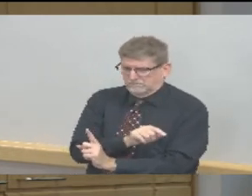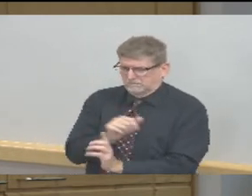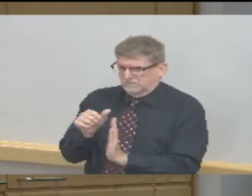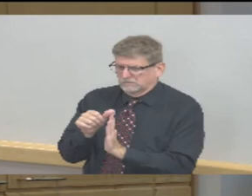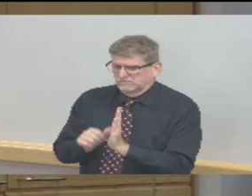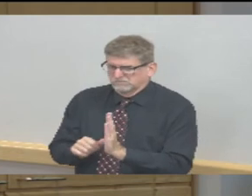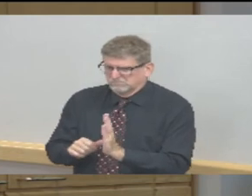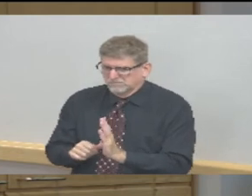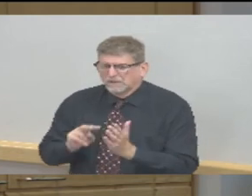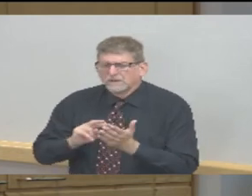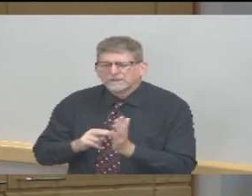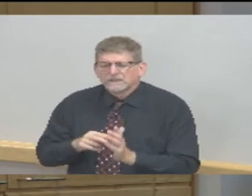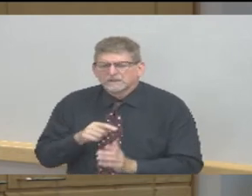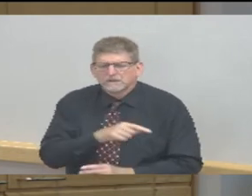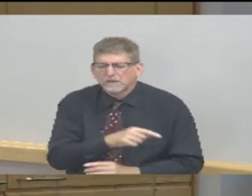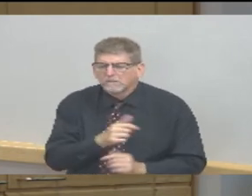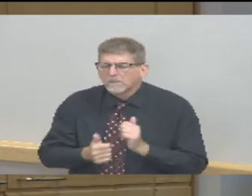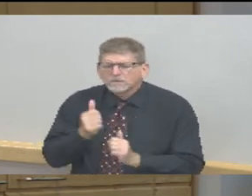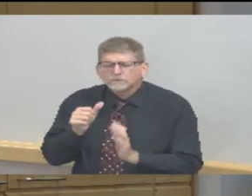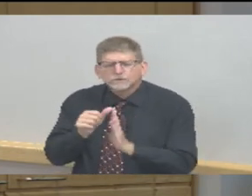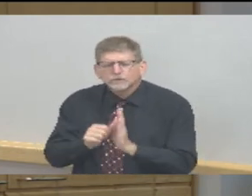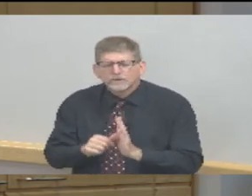doing a test as they leave the hospital.